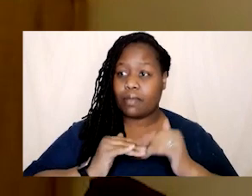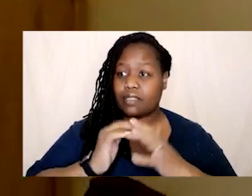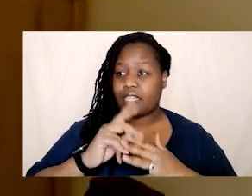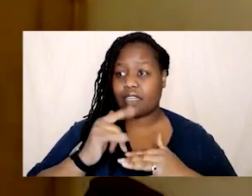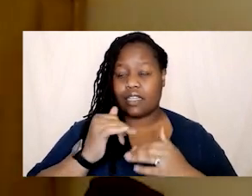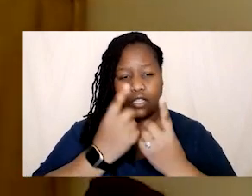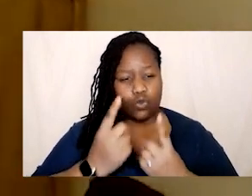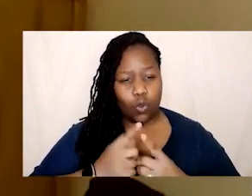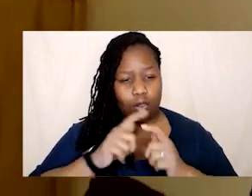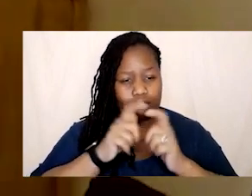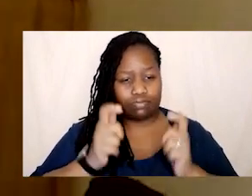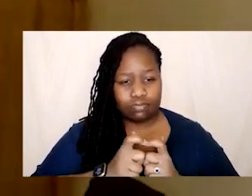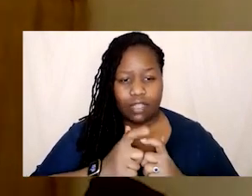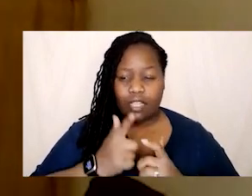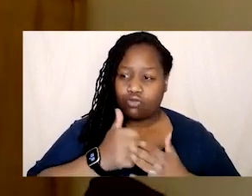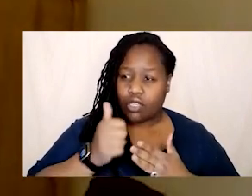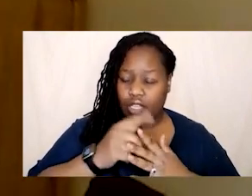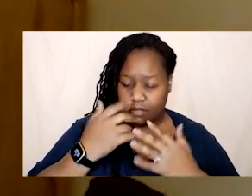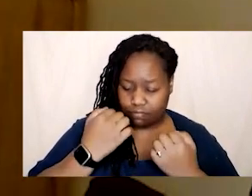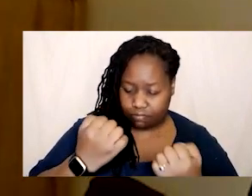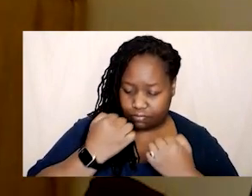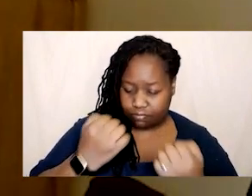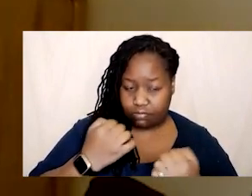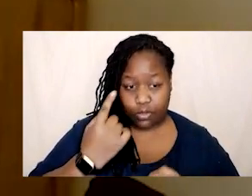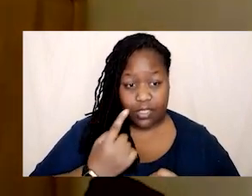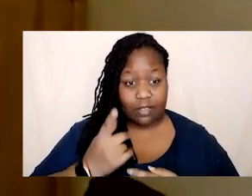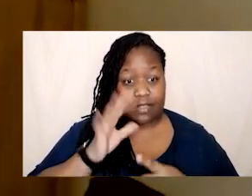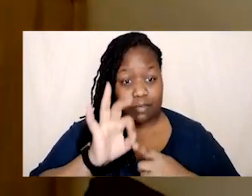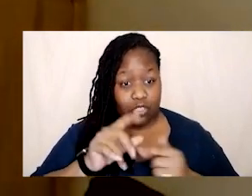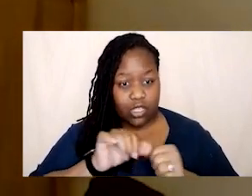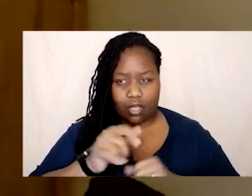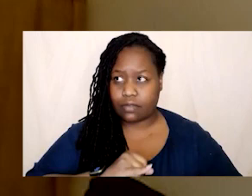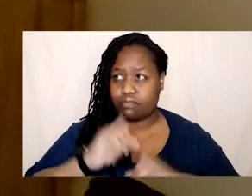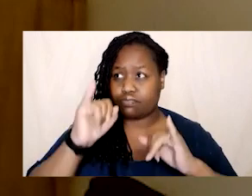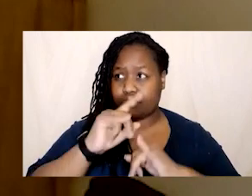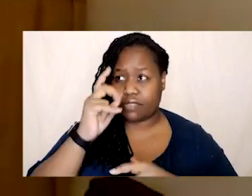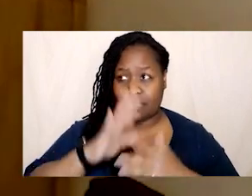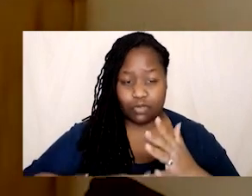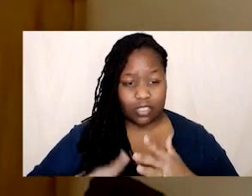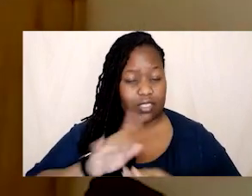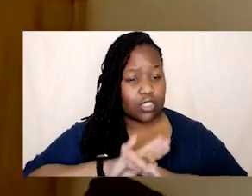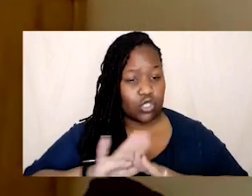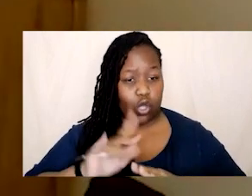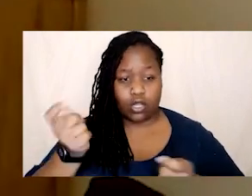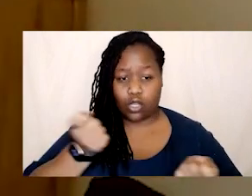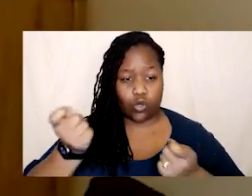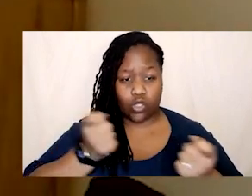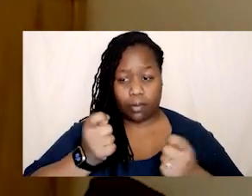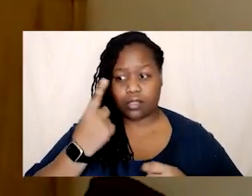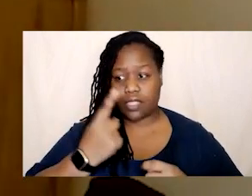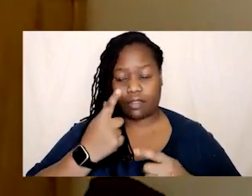affirming boundaries and regularly checking in with yourself especially after traumatic experiences it is non-negotiable self-love in the face